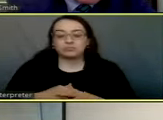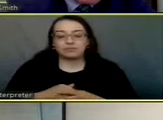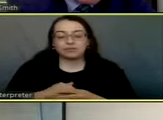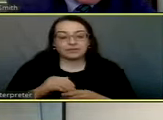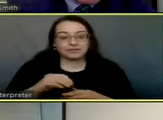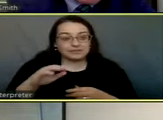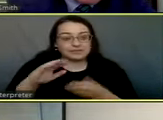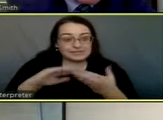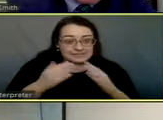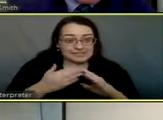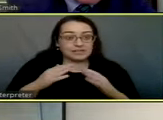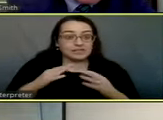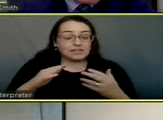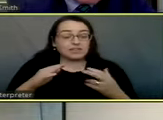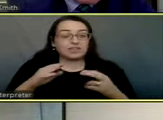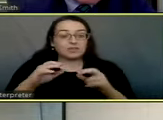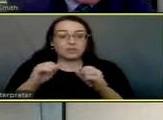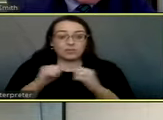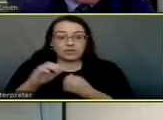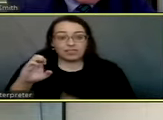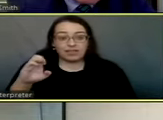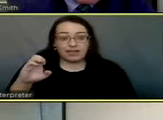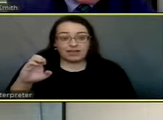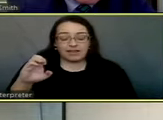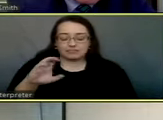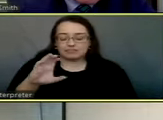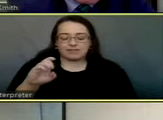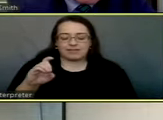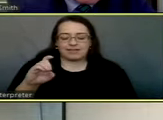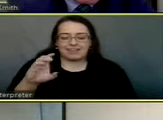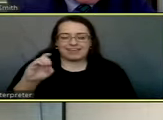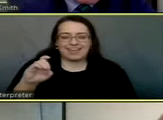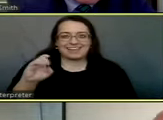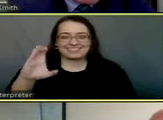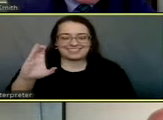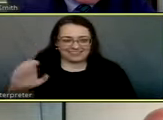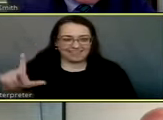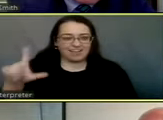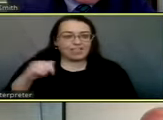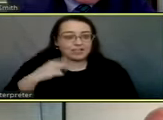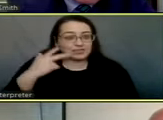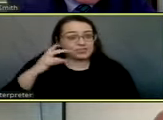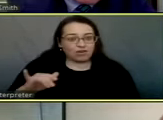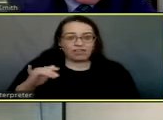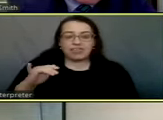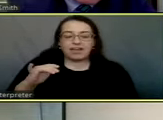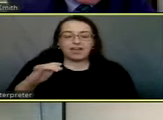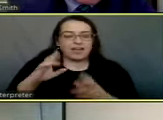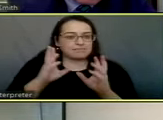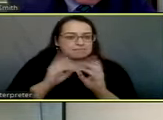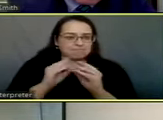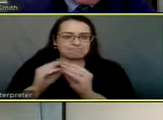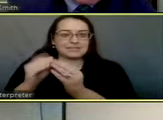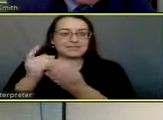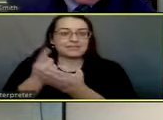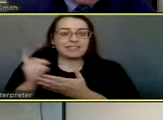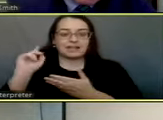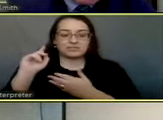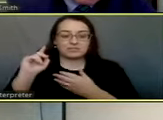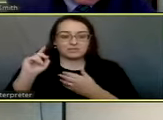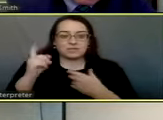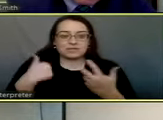organization, the city, has with XL. And I saw that on display in multiple meetings last week as we were